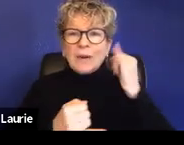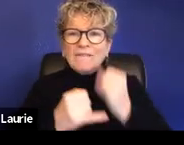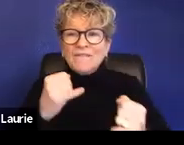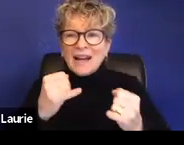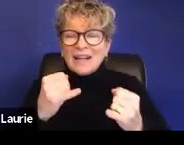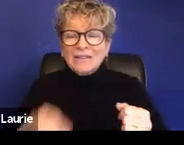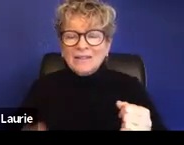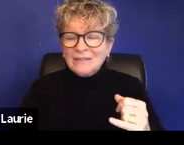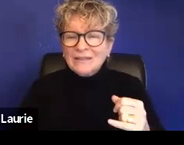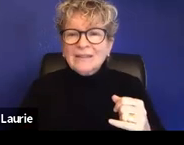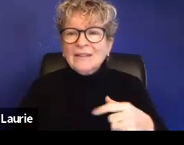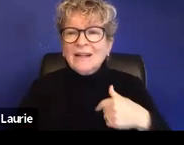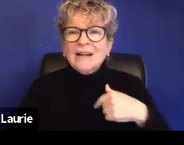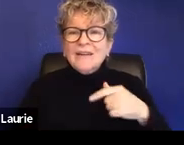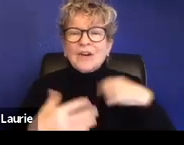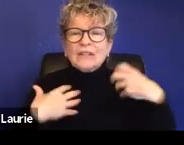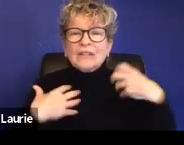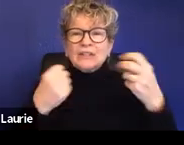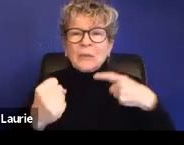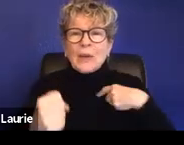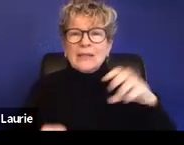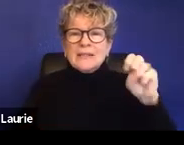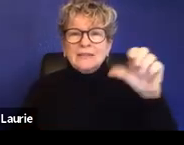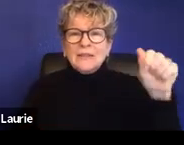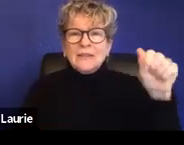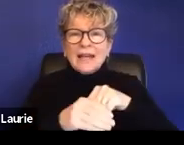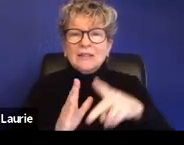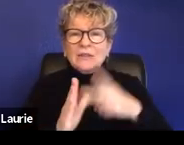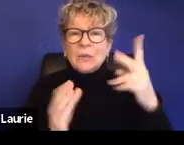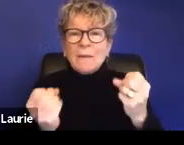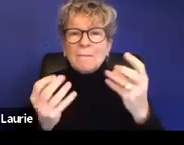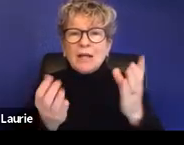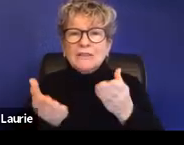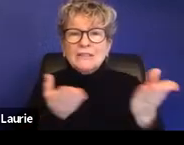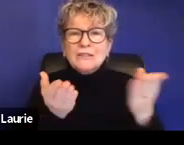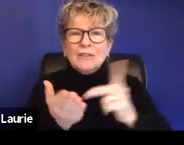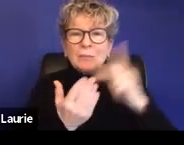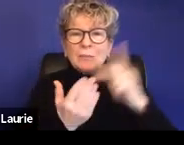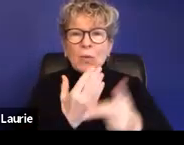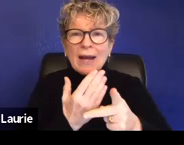on strengthening sexual assault in dual and multi-service programs.